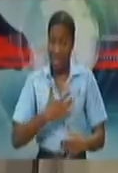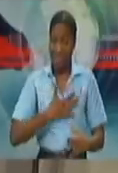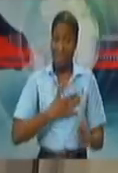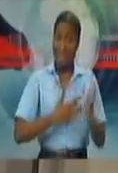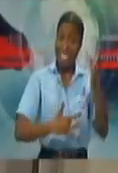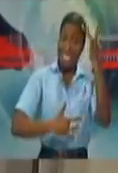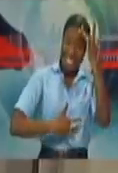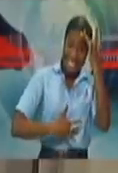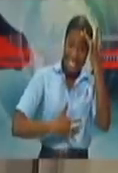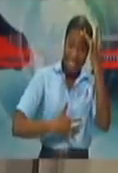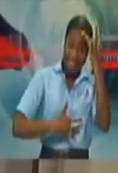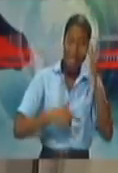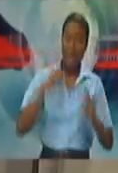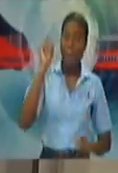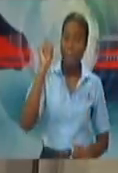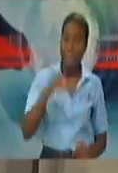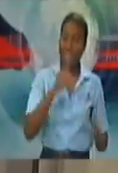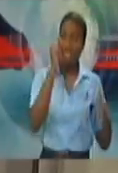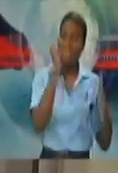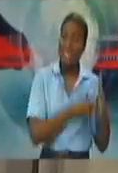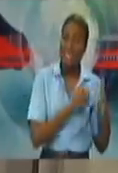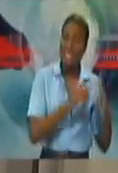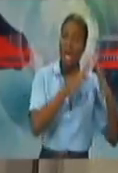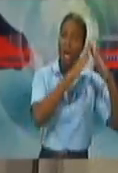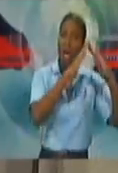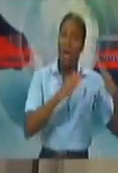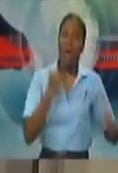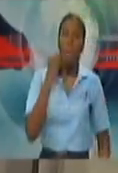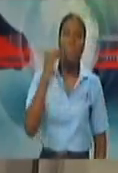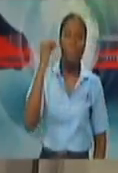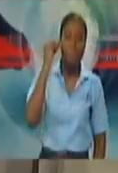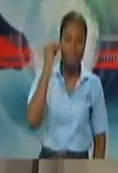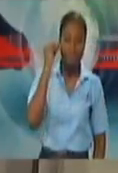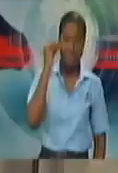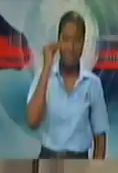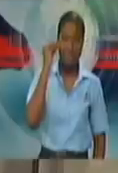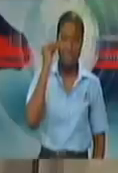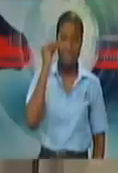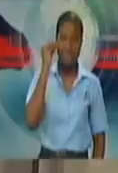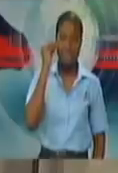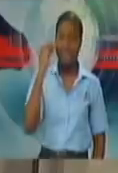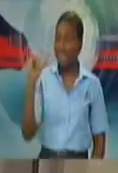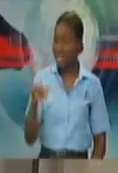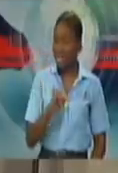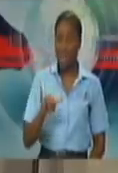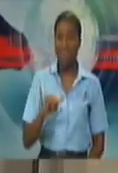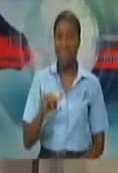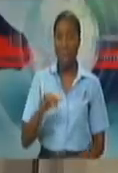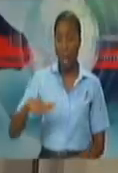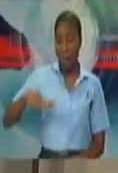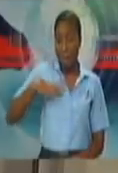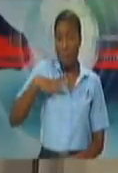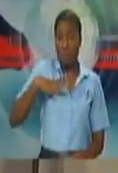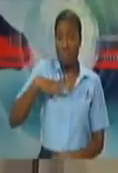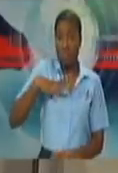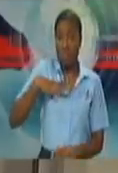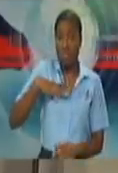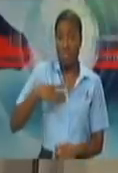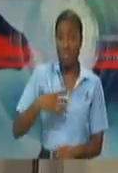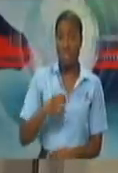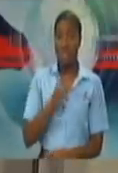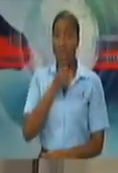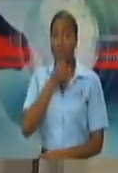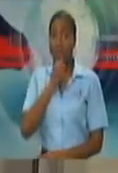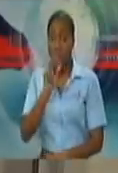should not allow any employee in any long-stay home who is